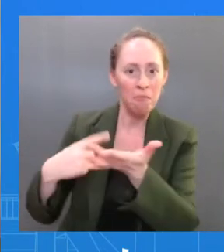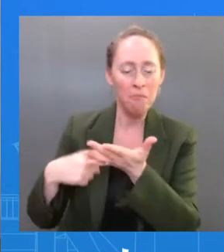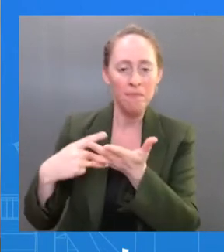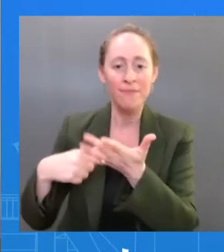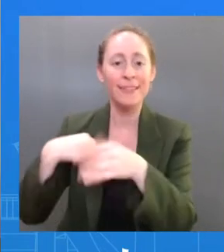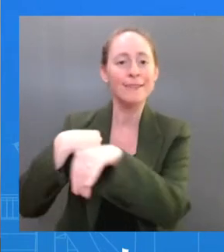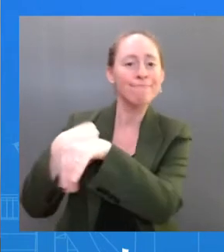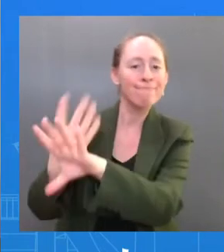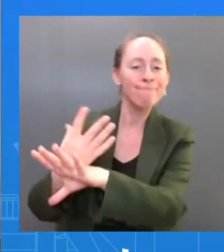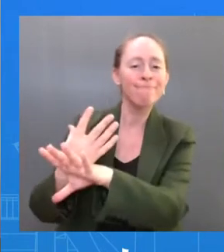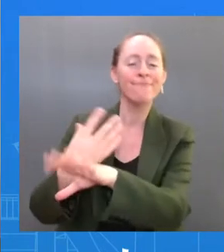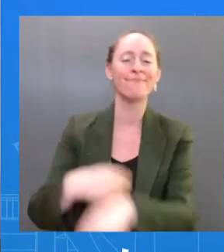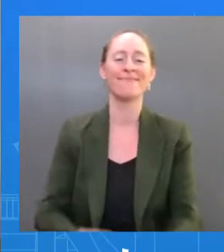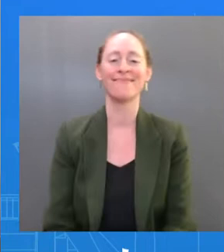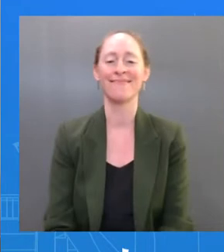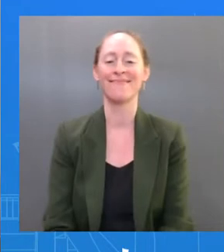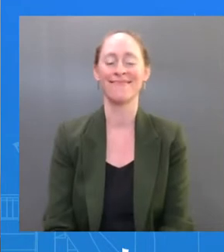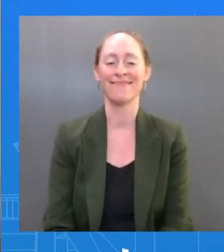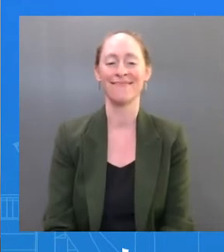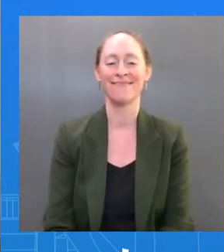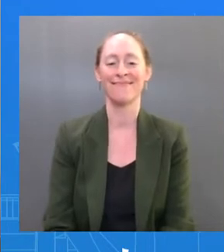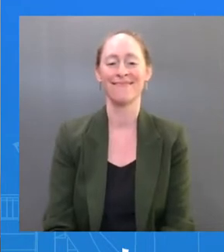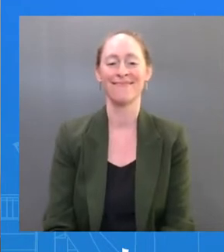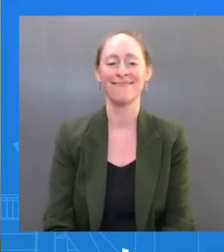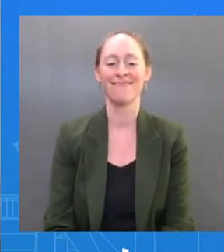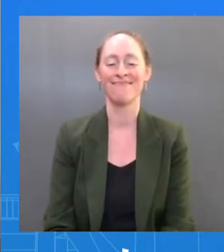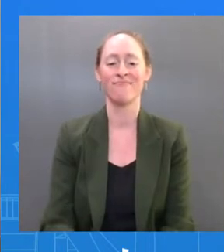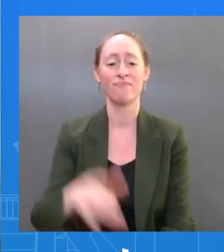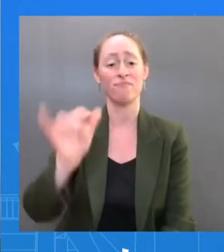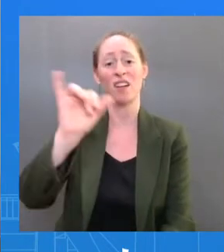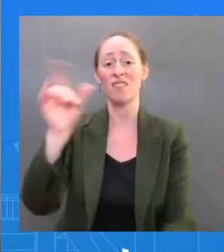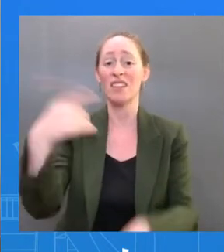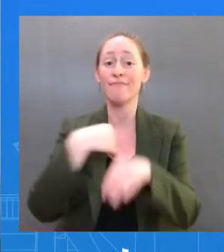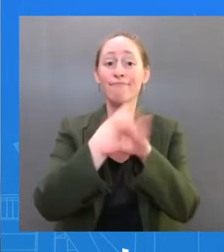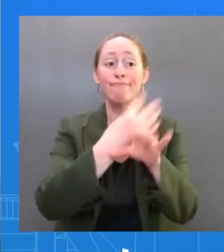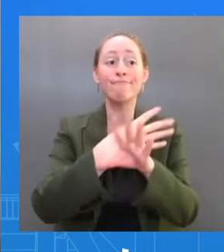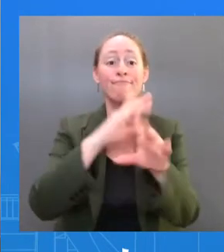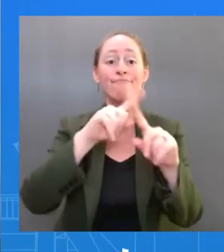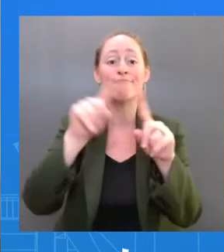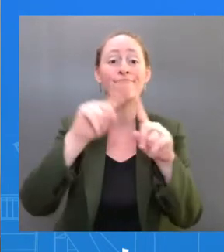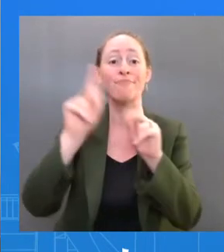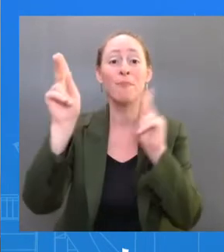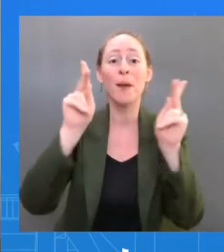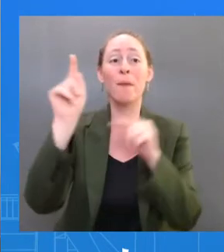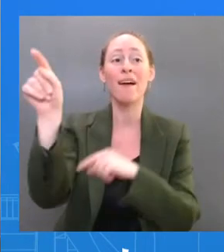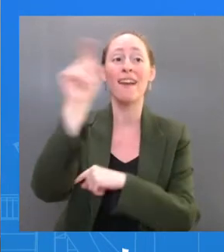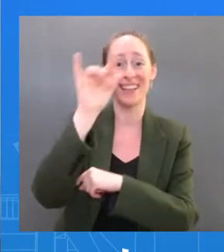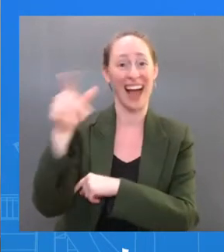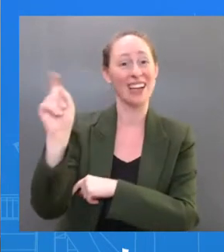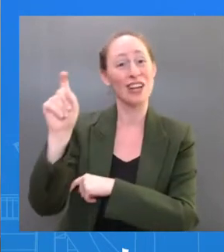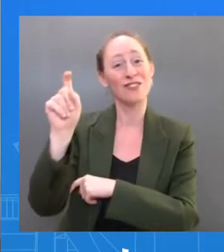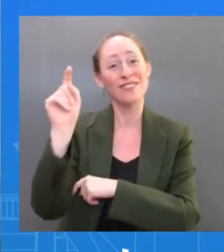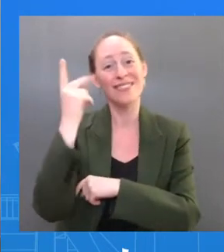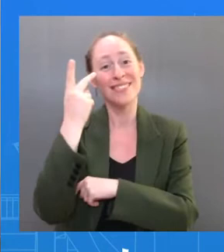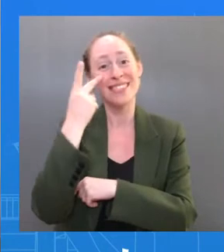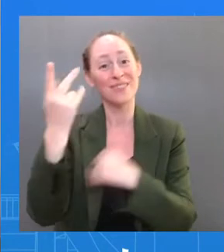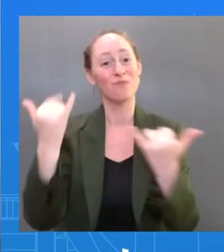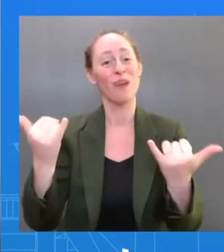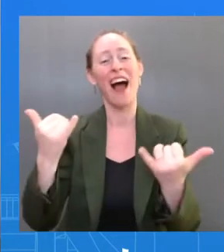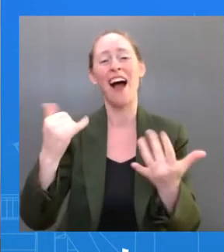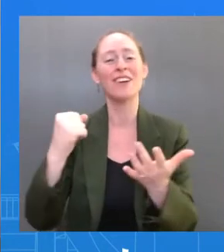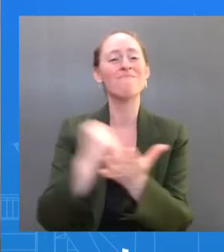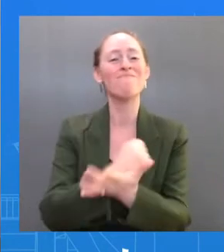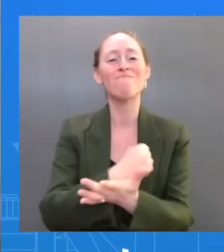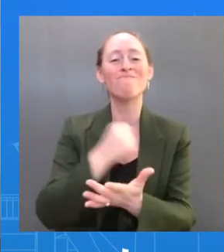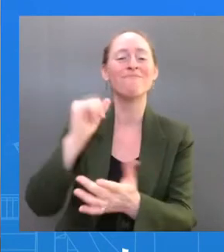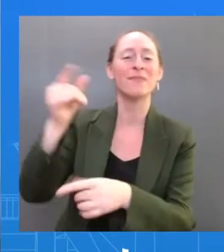Wilkesboro, and Representative Clyburn. The President also called a few of his cousins from Scranton who were set